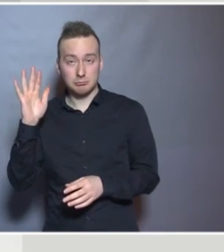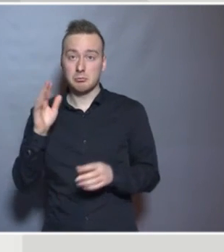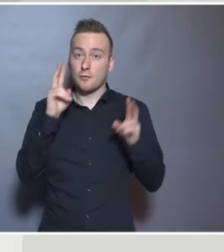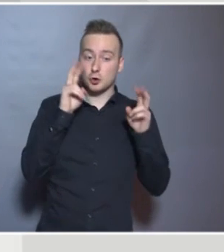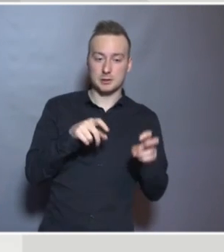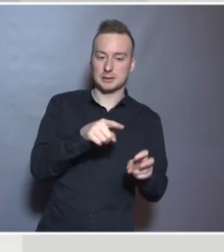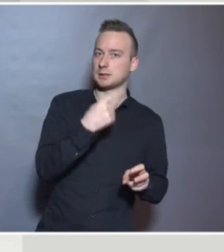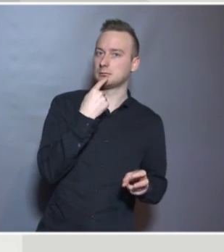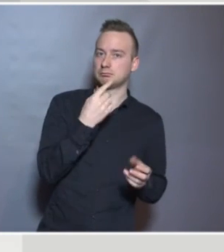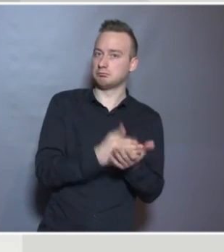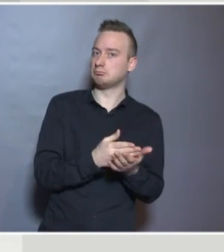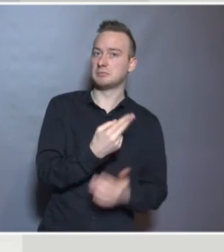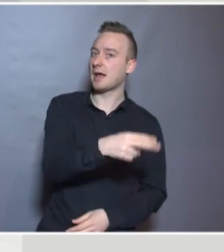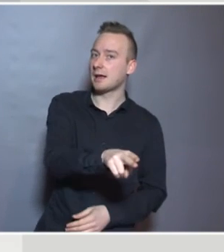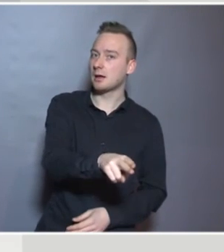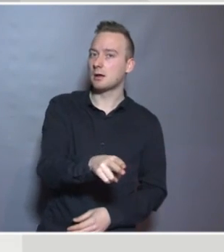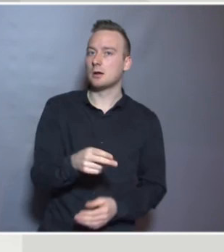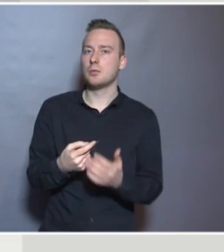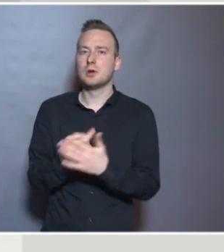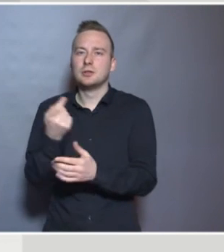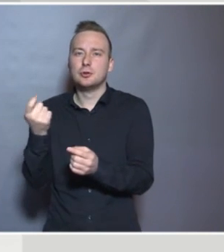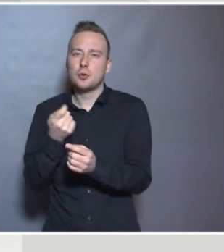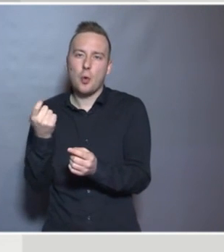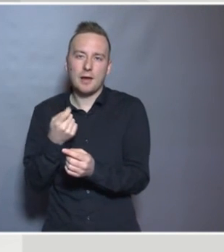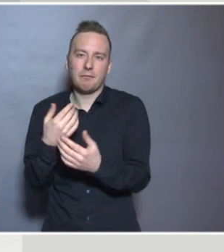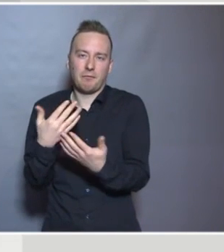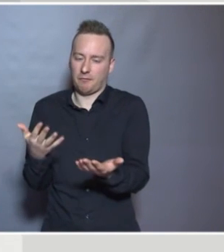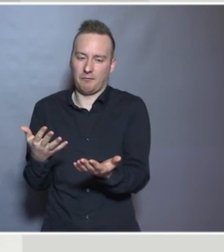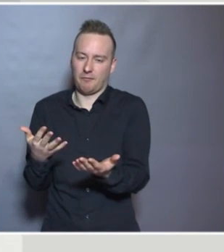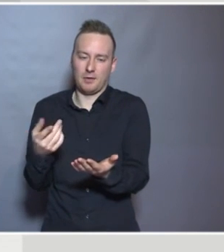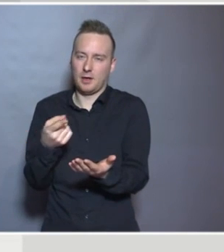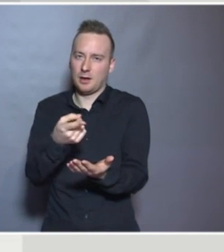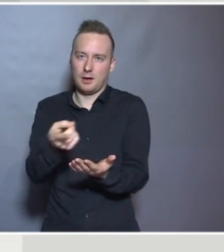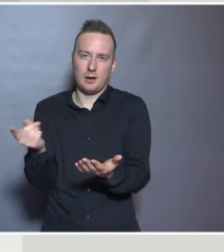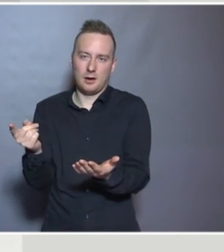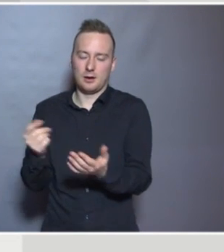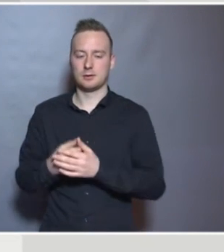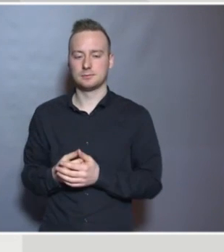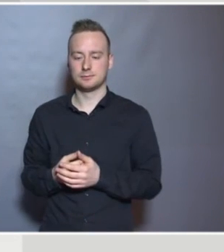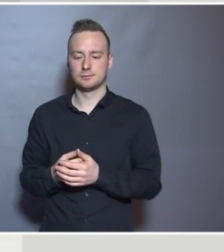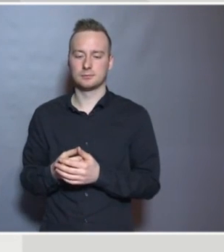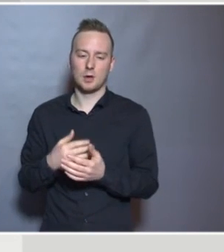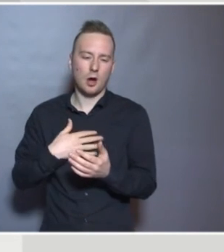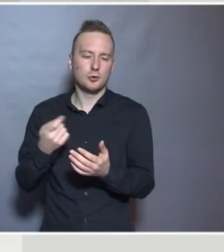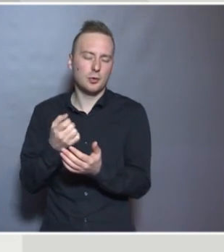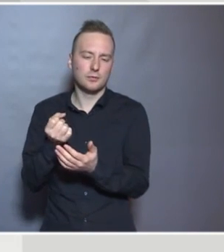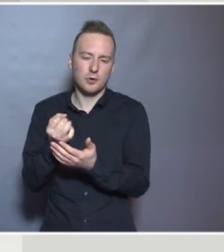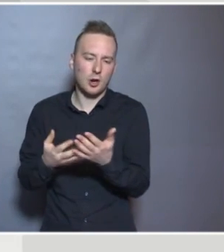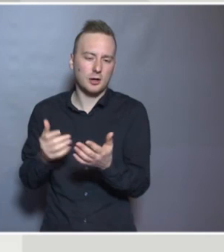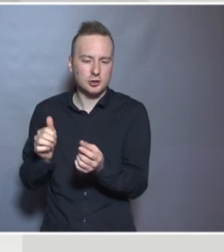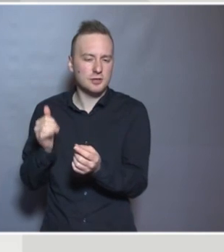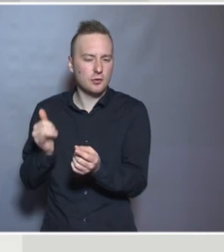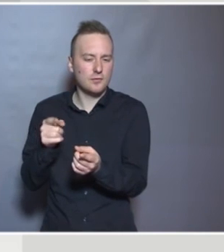There are a few more conditions which may be a link to special educational needs for boys more than girls, but not